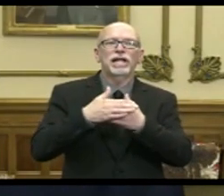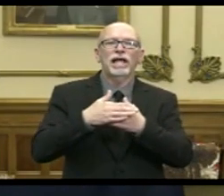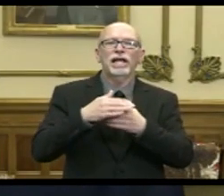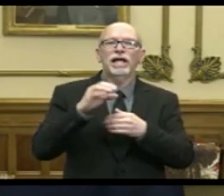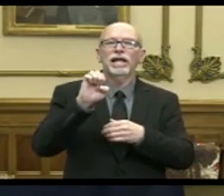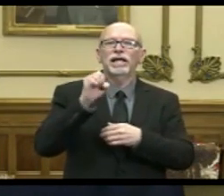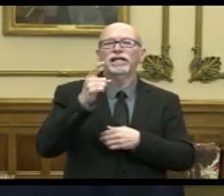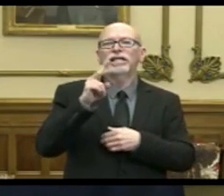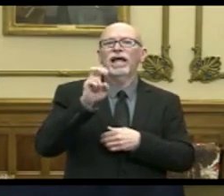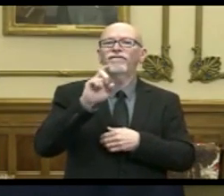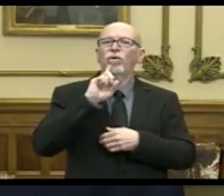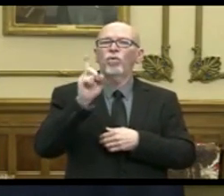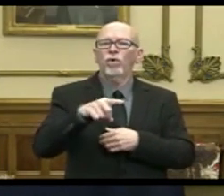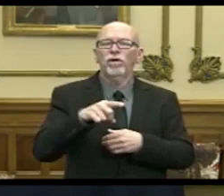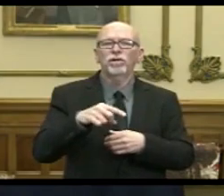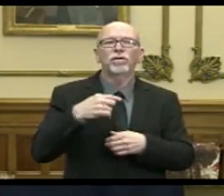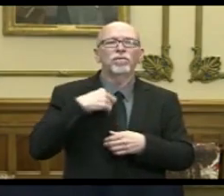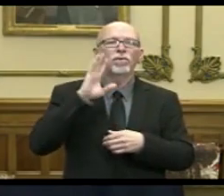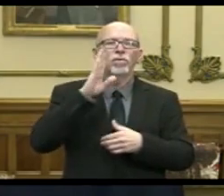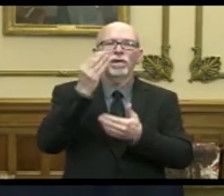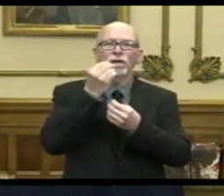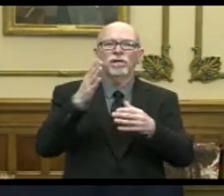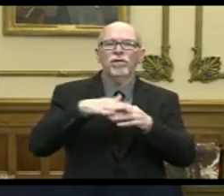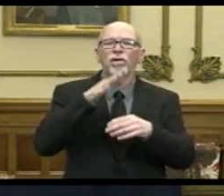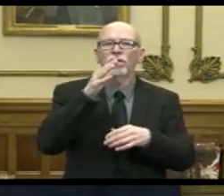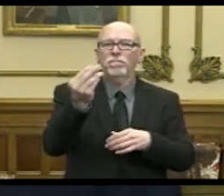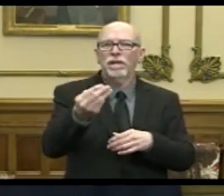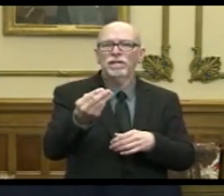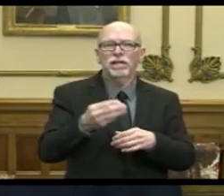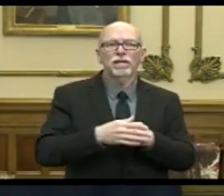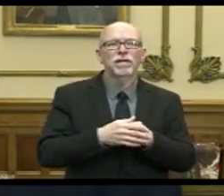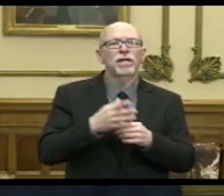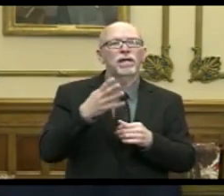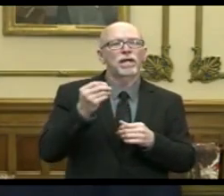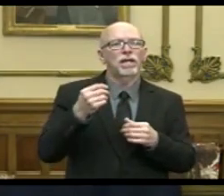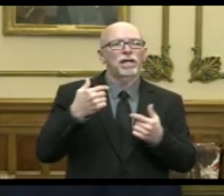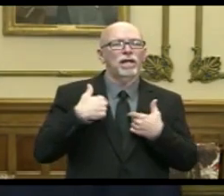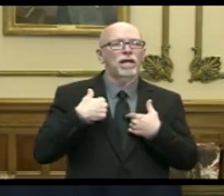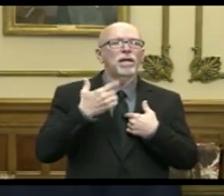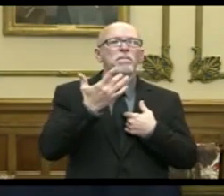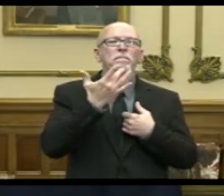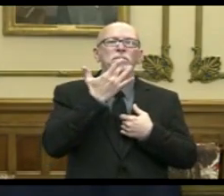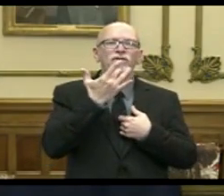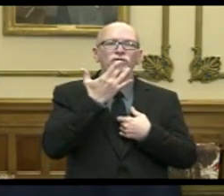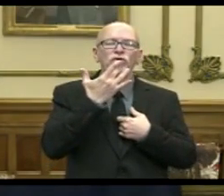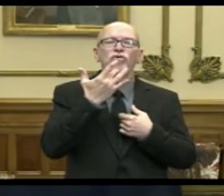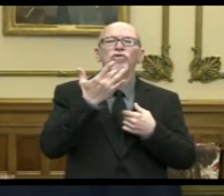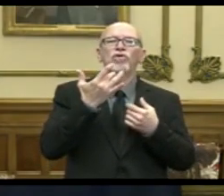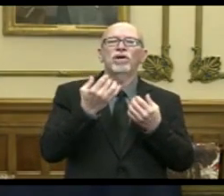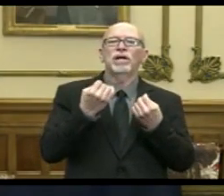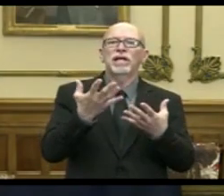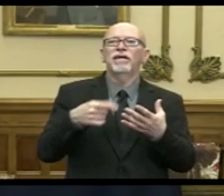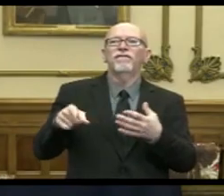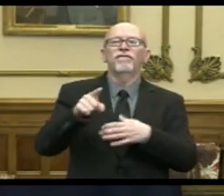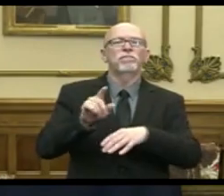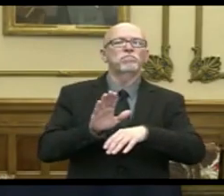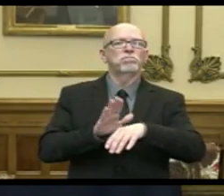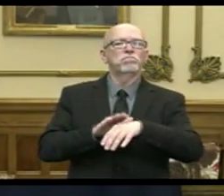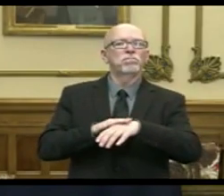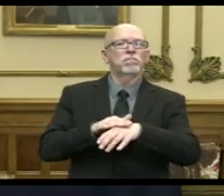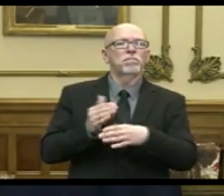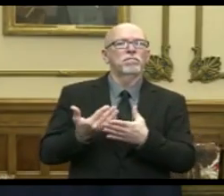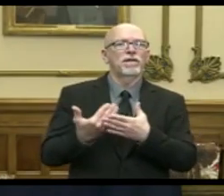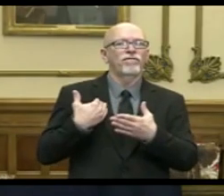order will be on Monday. And I've just preferred to give some folks some heads up going